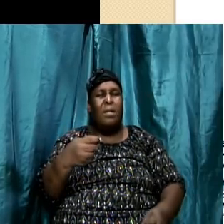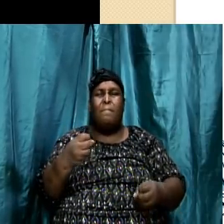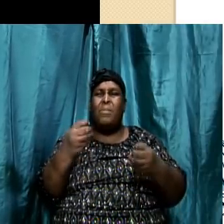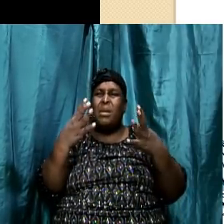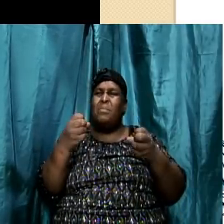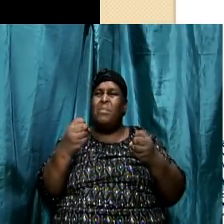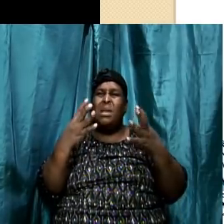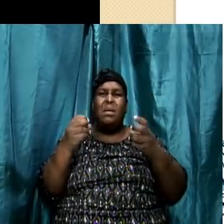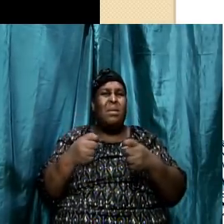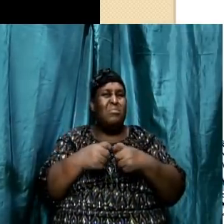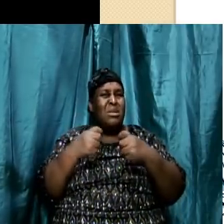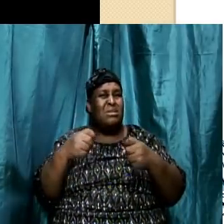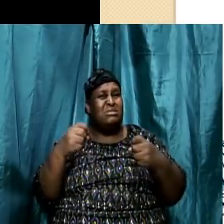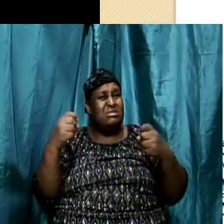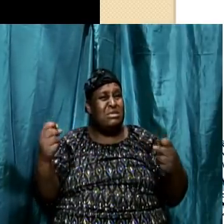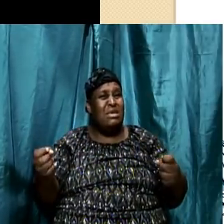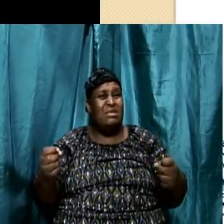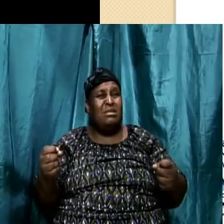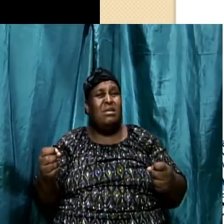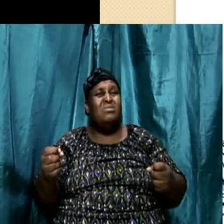what? It was infiltrating the church.